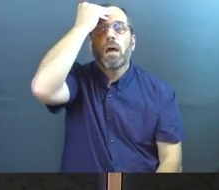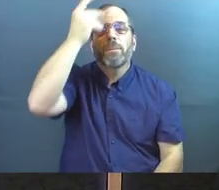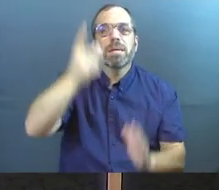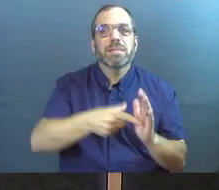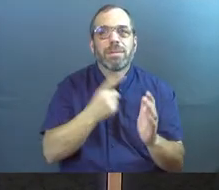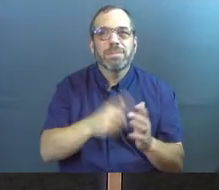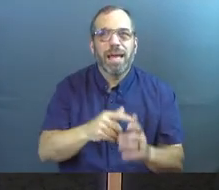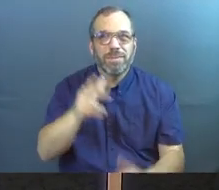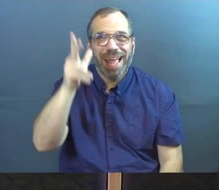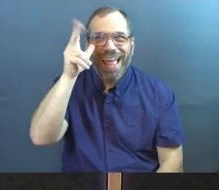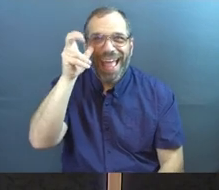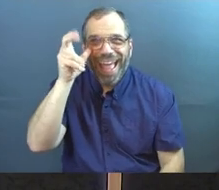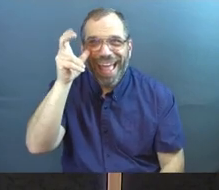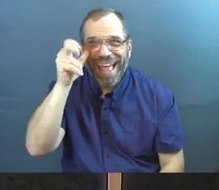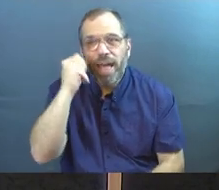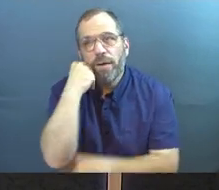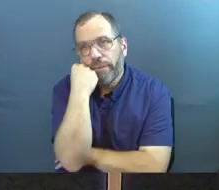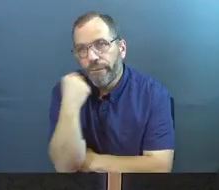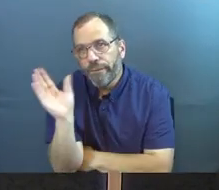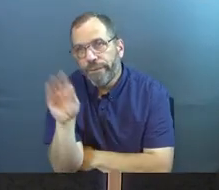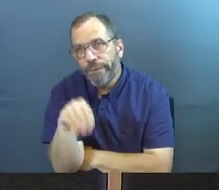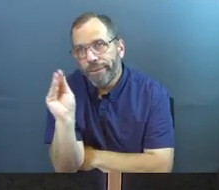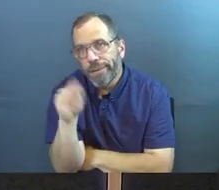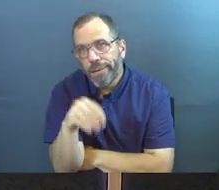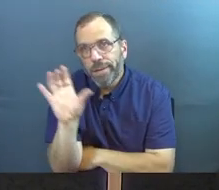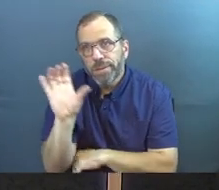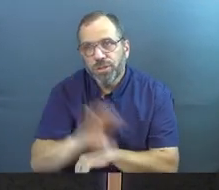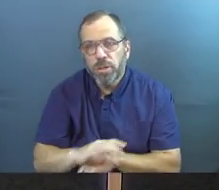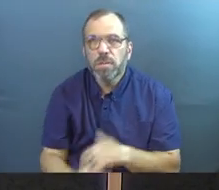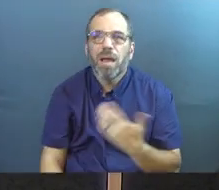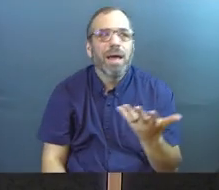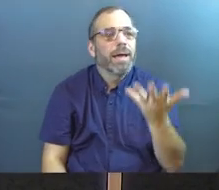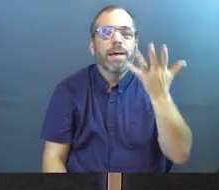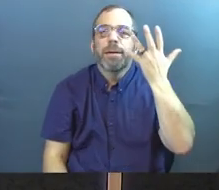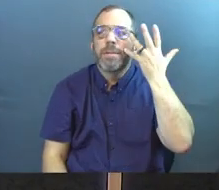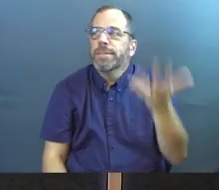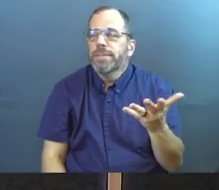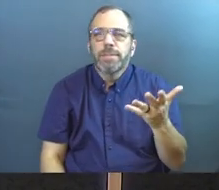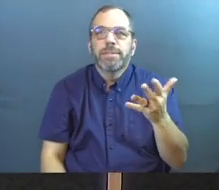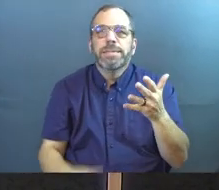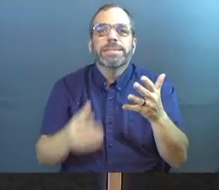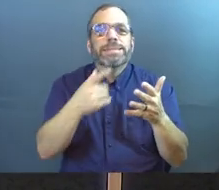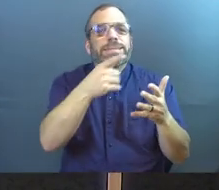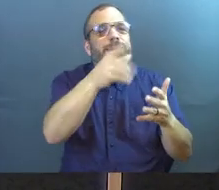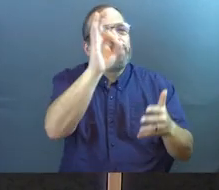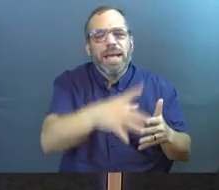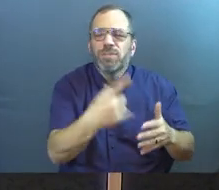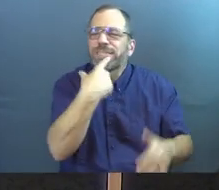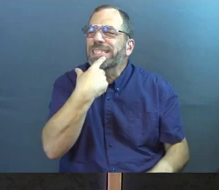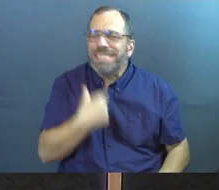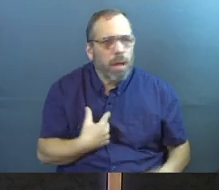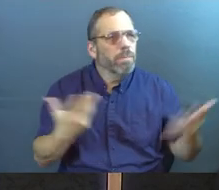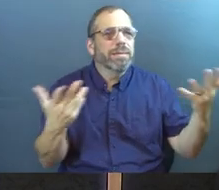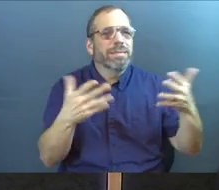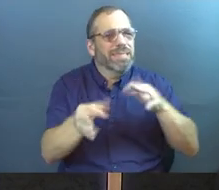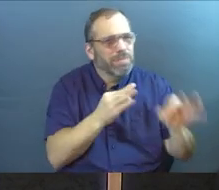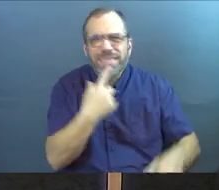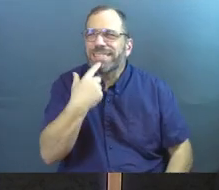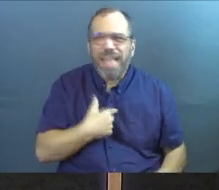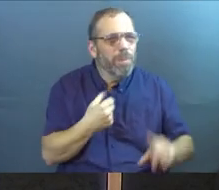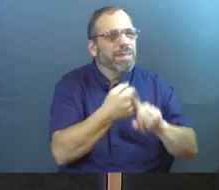that art form, don't we, in the church? I just want somebody to just explain it to me, pastor. Just explain it to me.